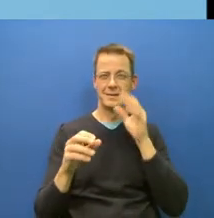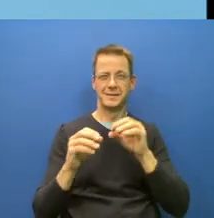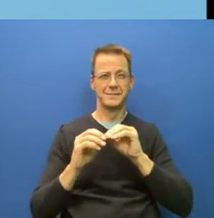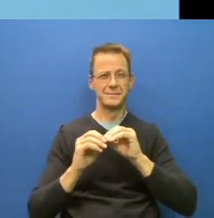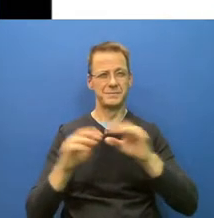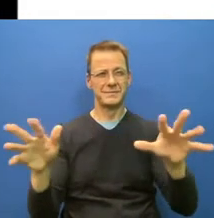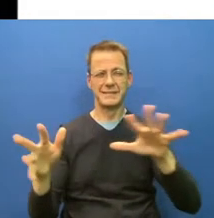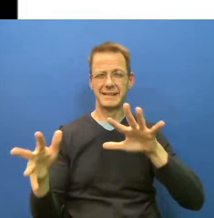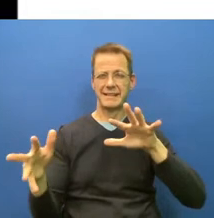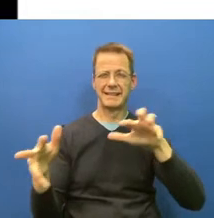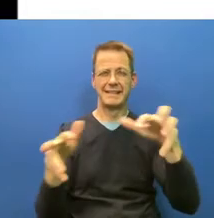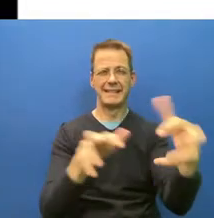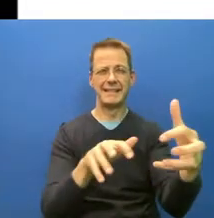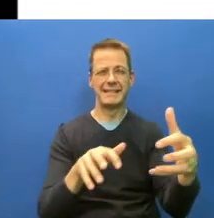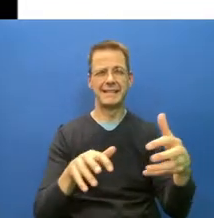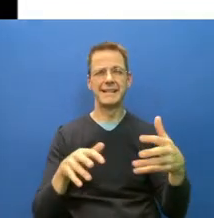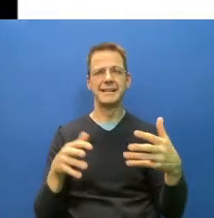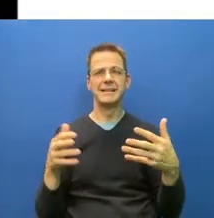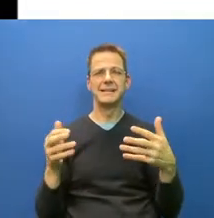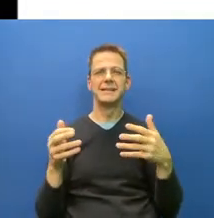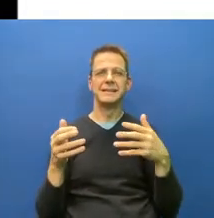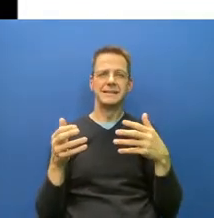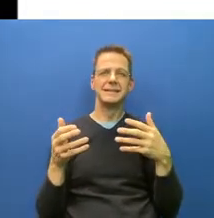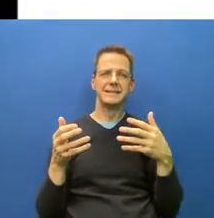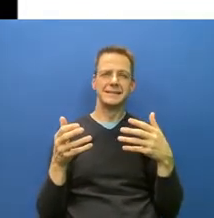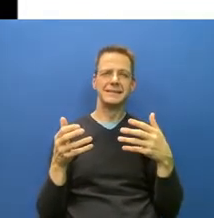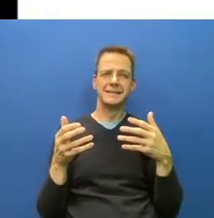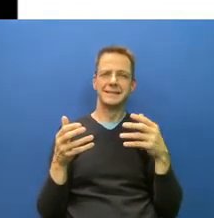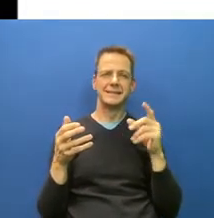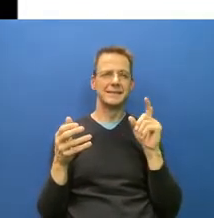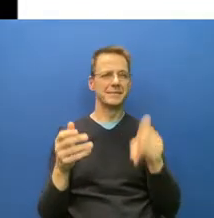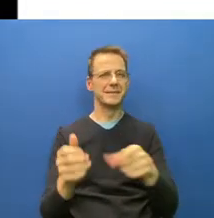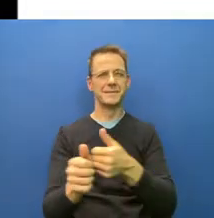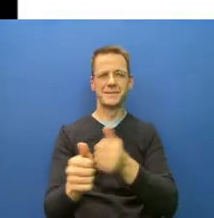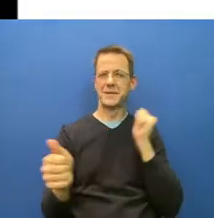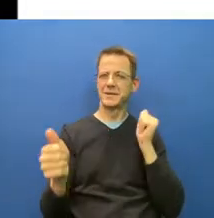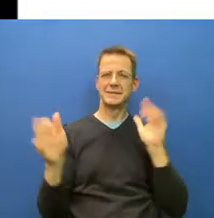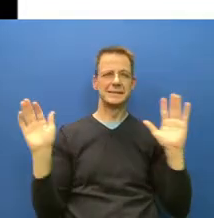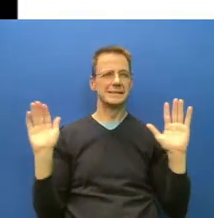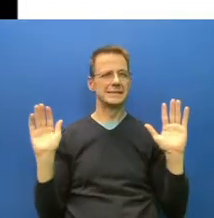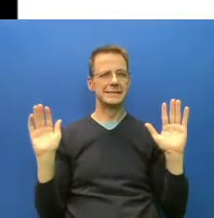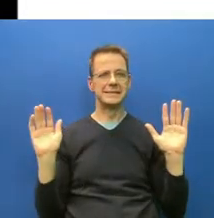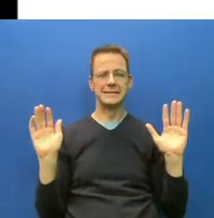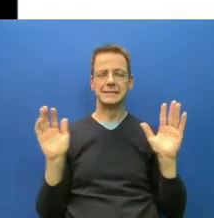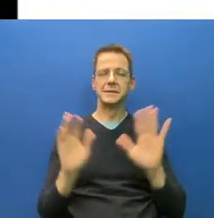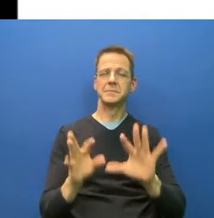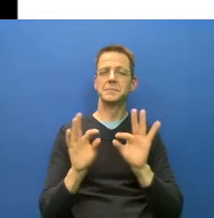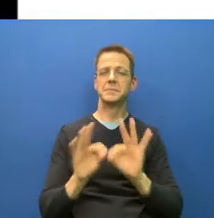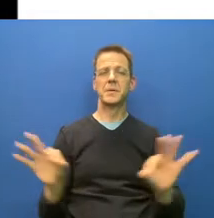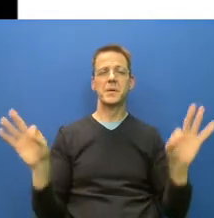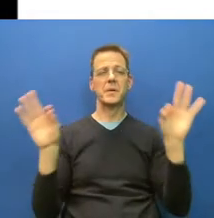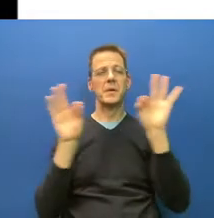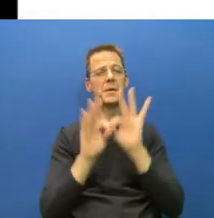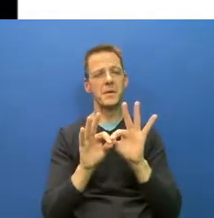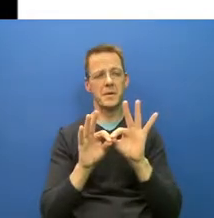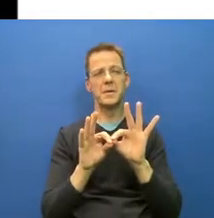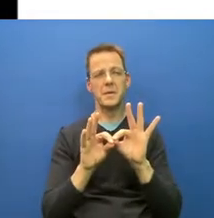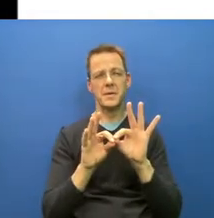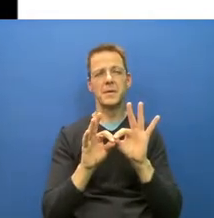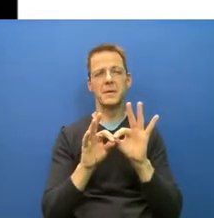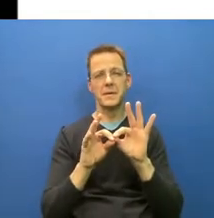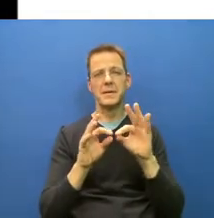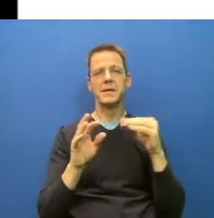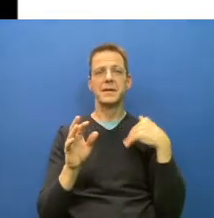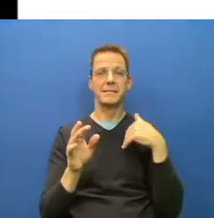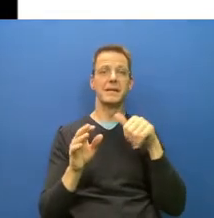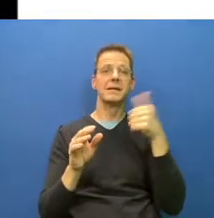So this is an important paper that came out about a month ago by people a lot smarter than me, immunological researchers and the like. And they put together